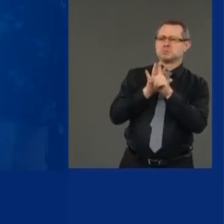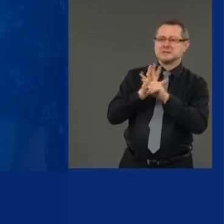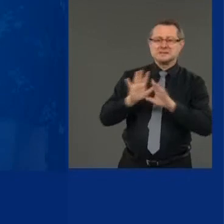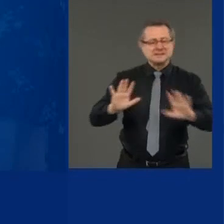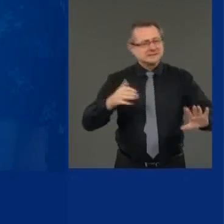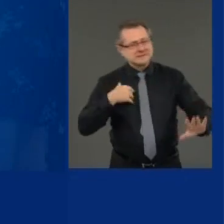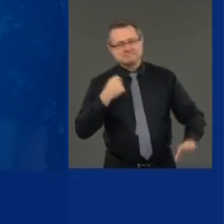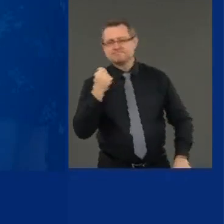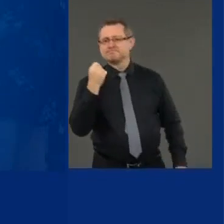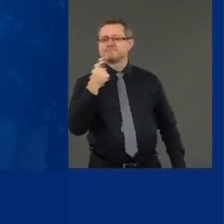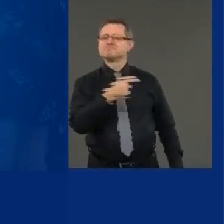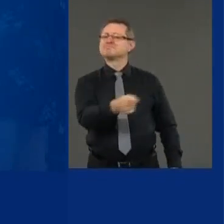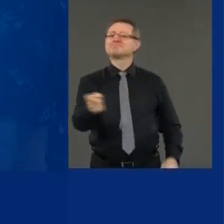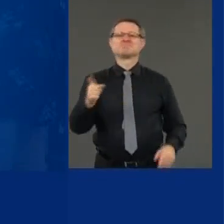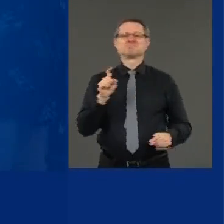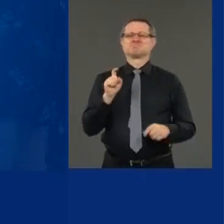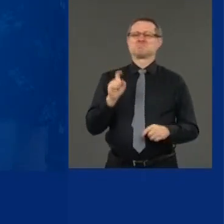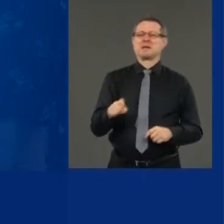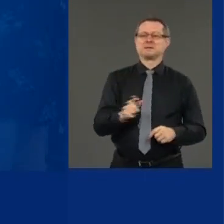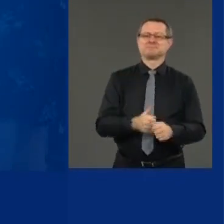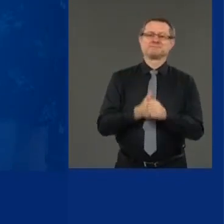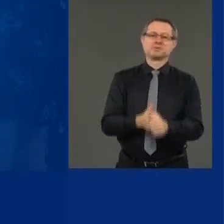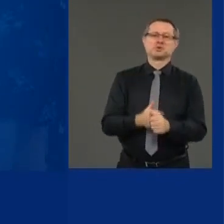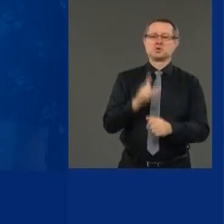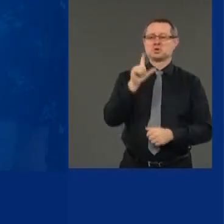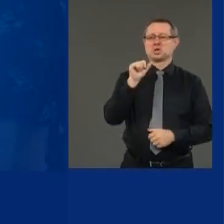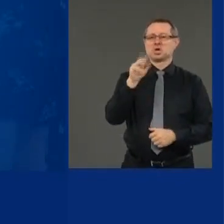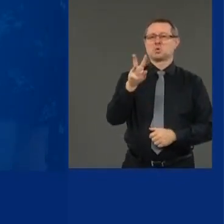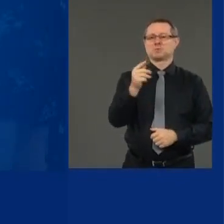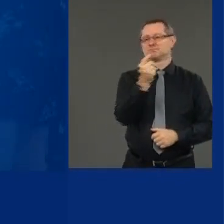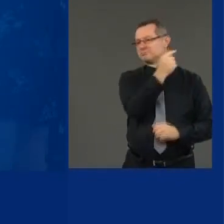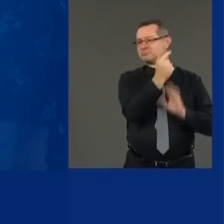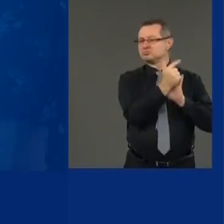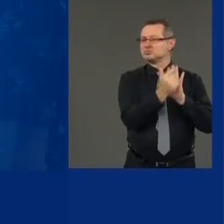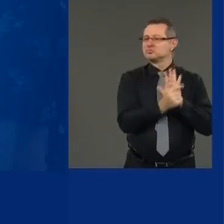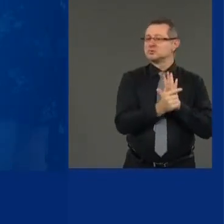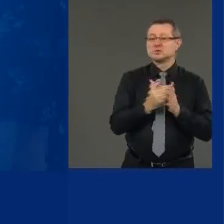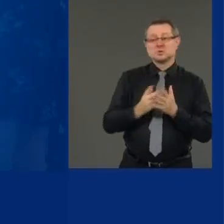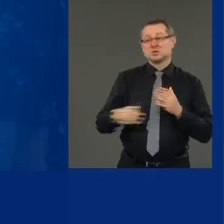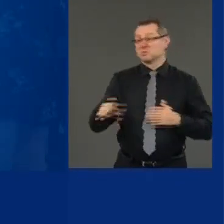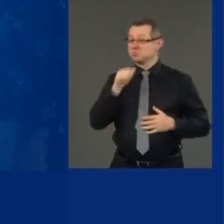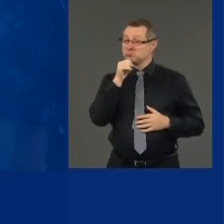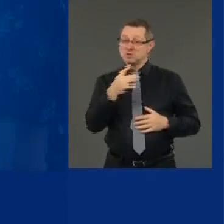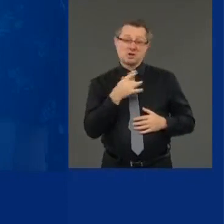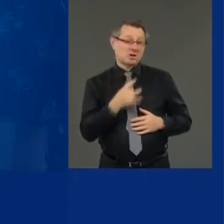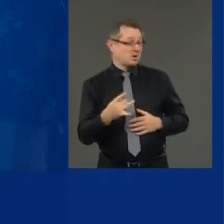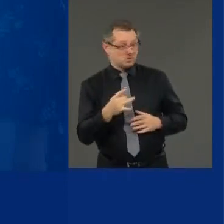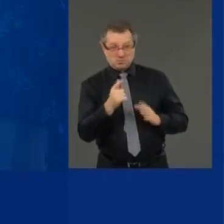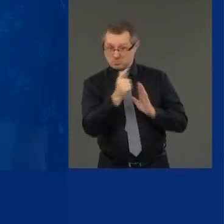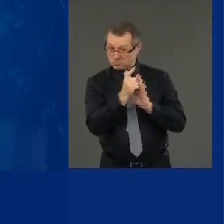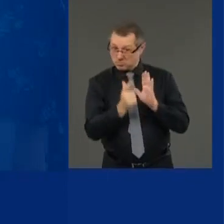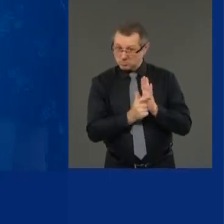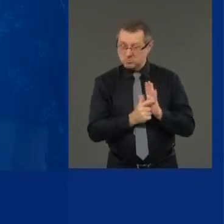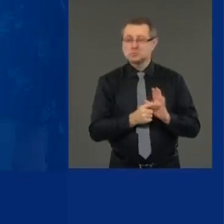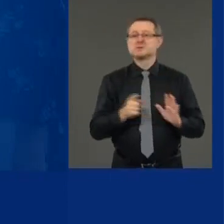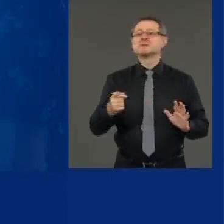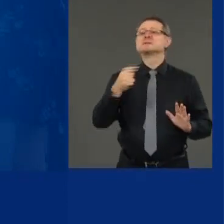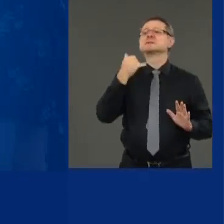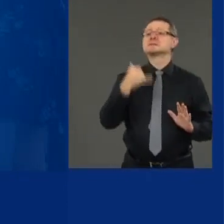just because people don't like the law that you're enforcing doesn't mean you don't enforce the law. Send them with a local policeman.